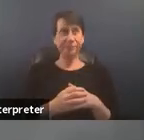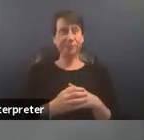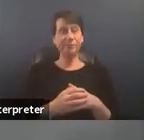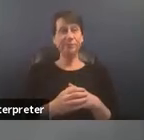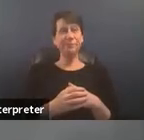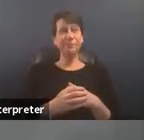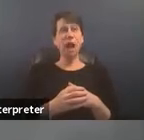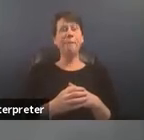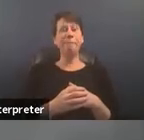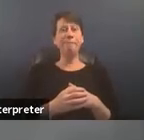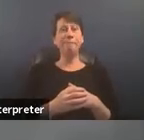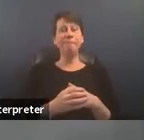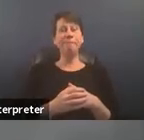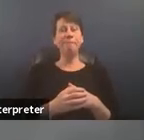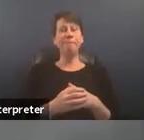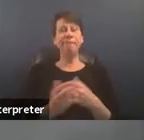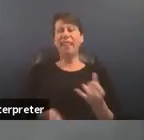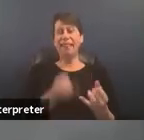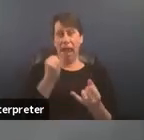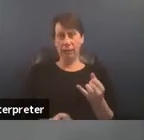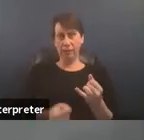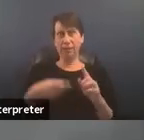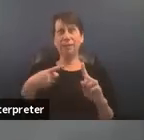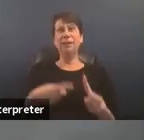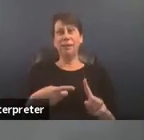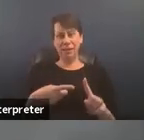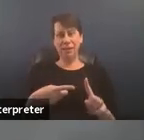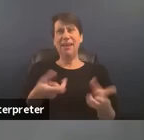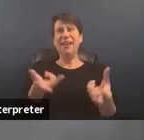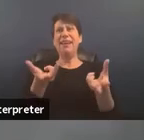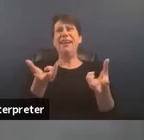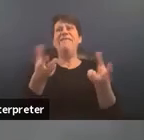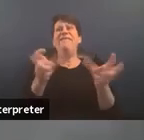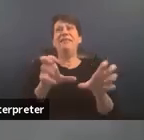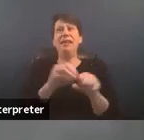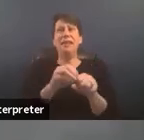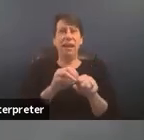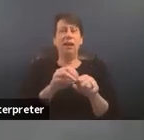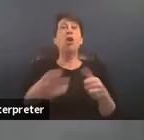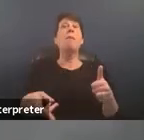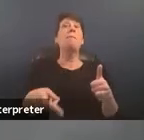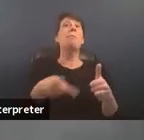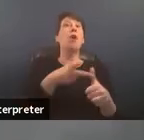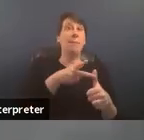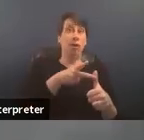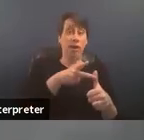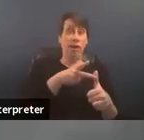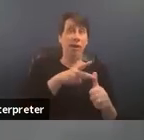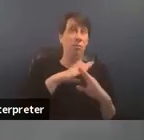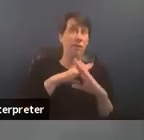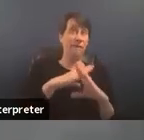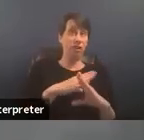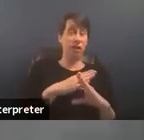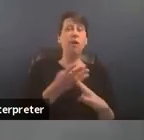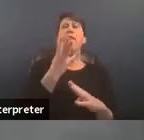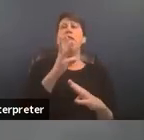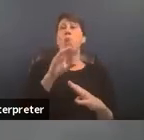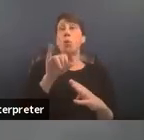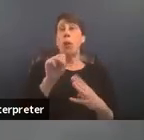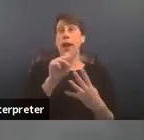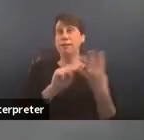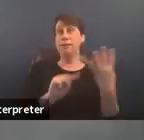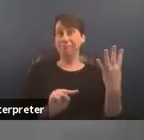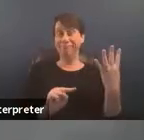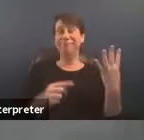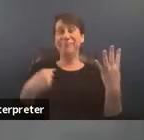least is investing our investment in primary prevention so these are four um ways that i think um